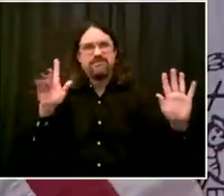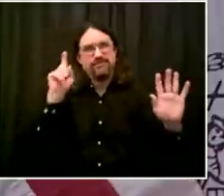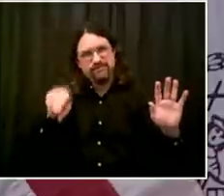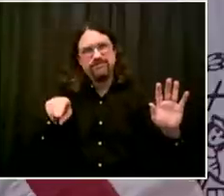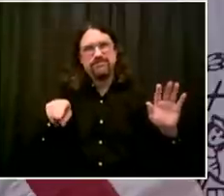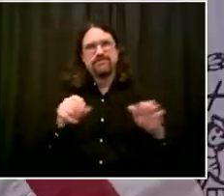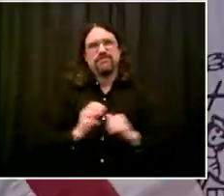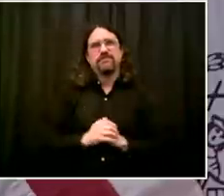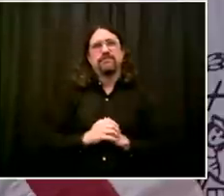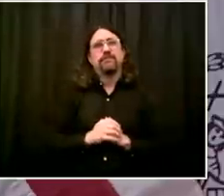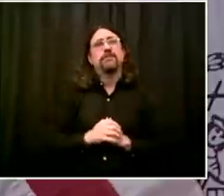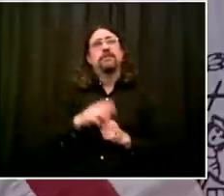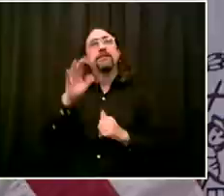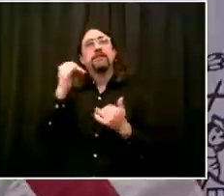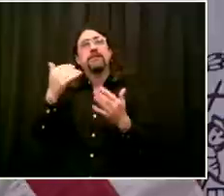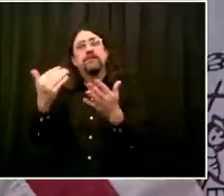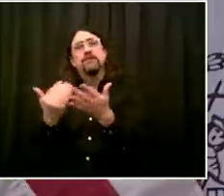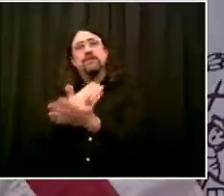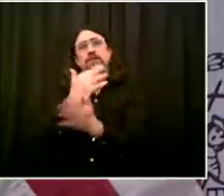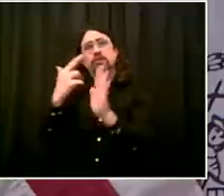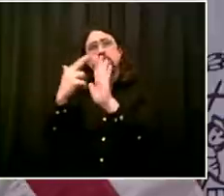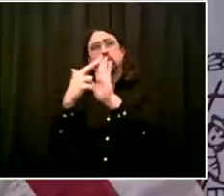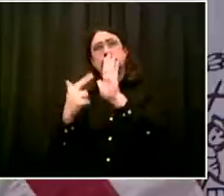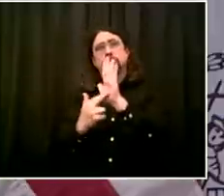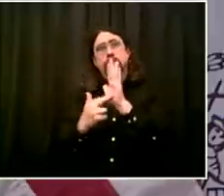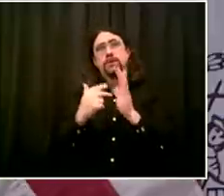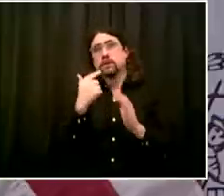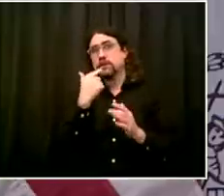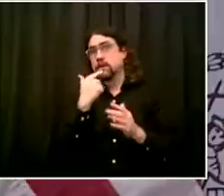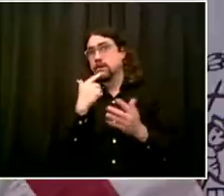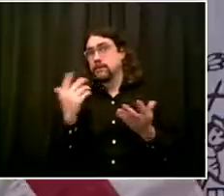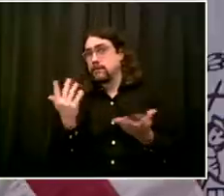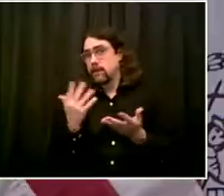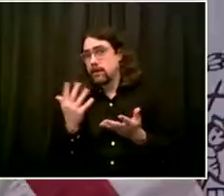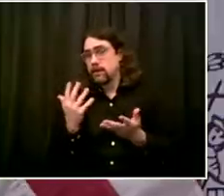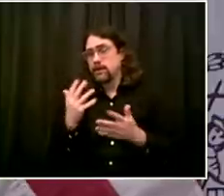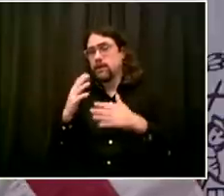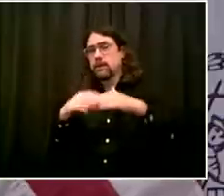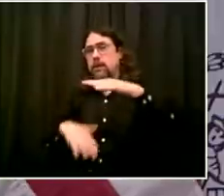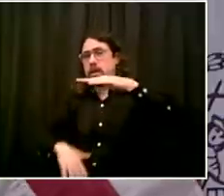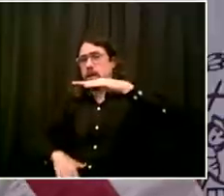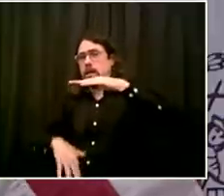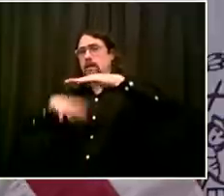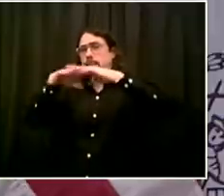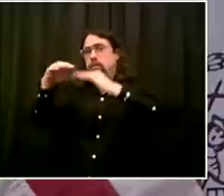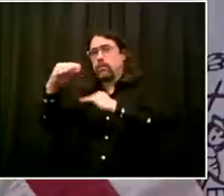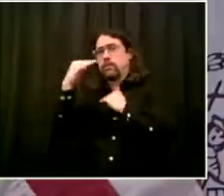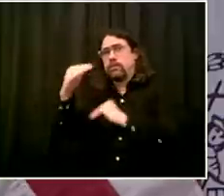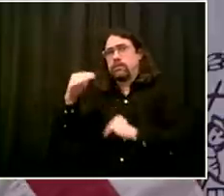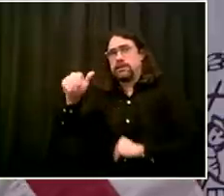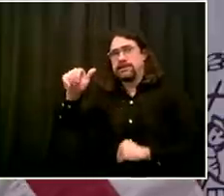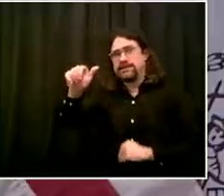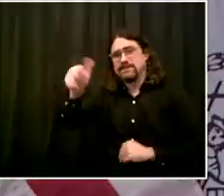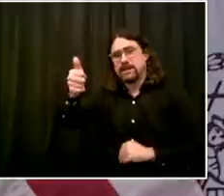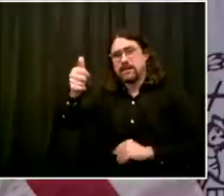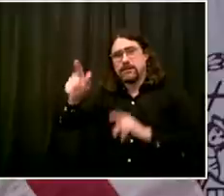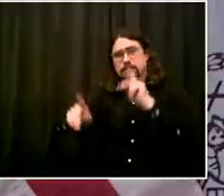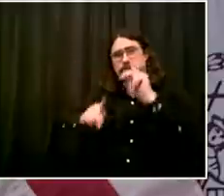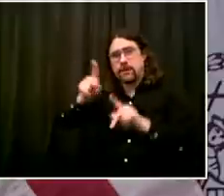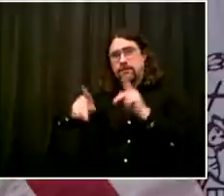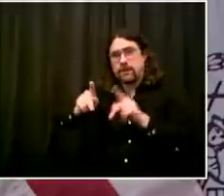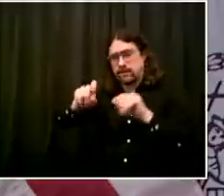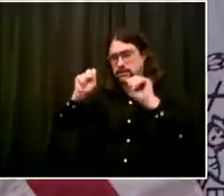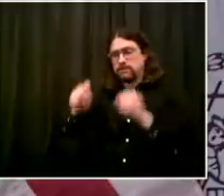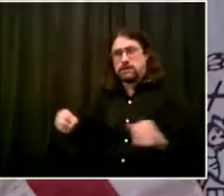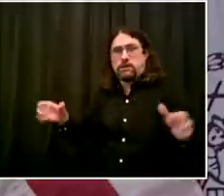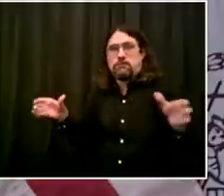not go over 10 people and you do not let it degenerate into the kind of social gatherings we're all used to.